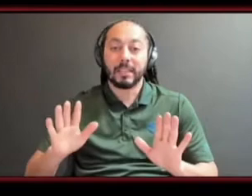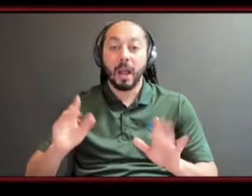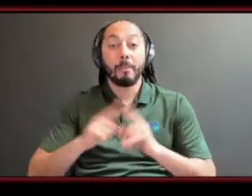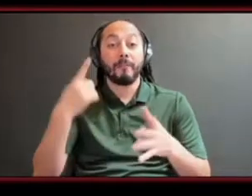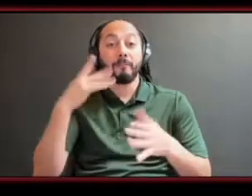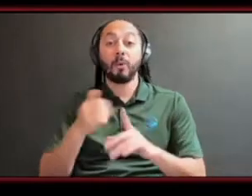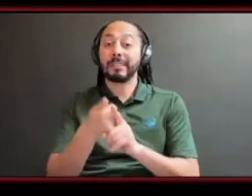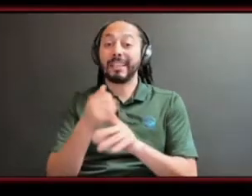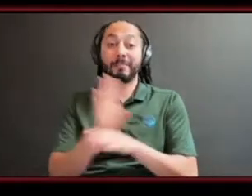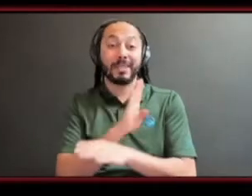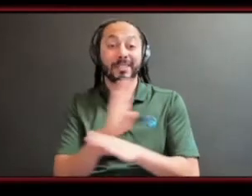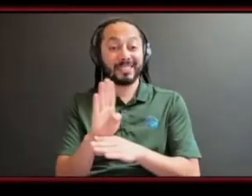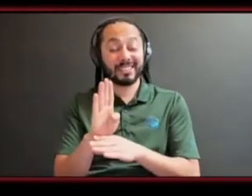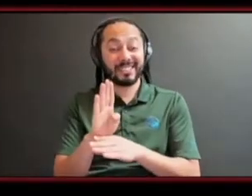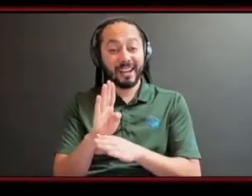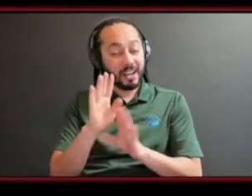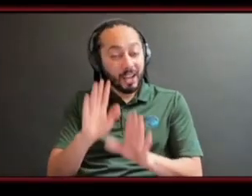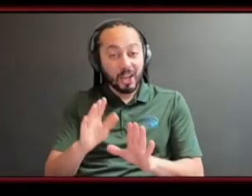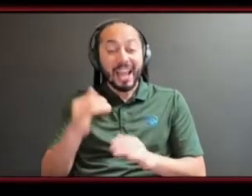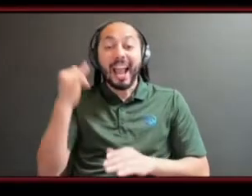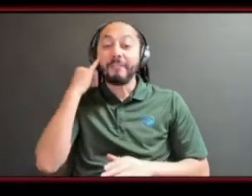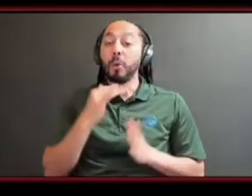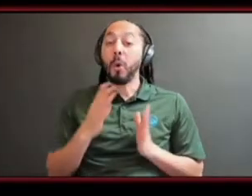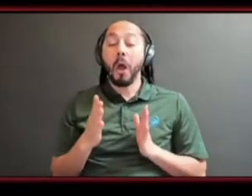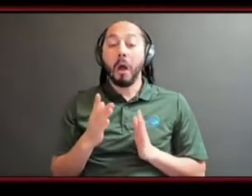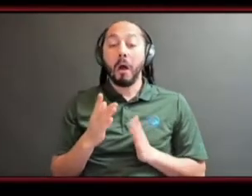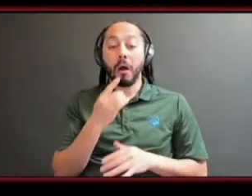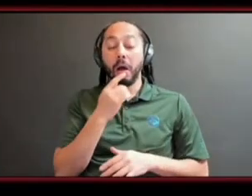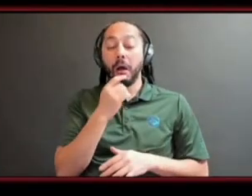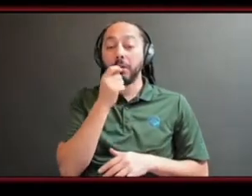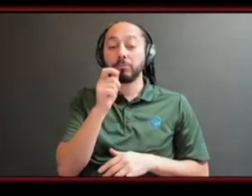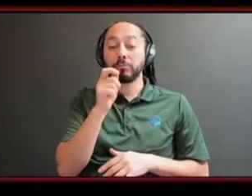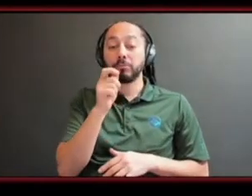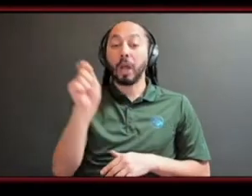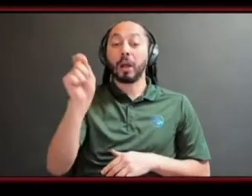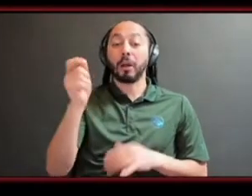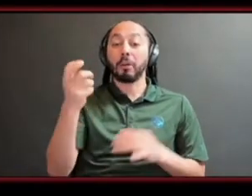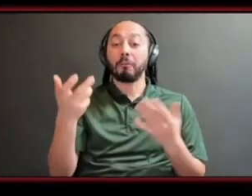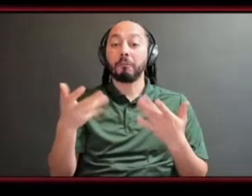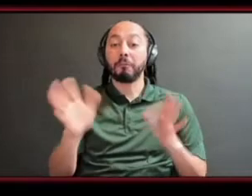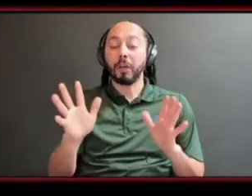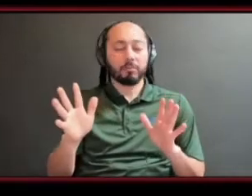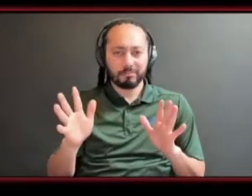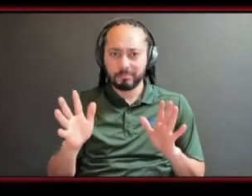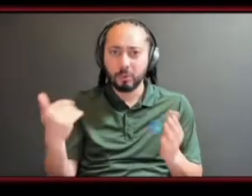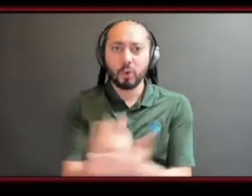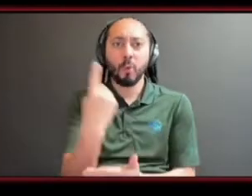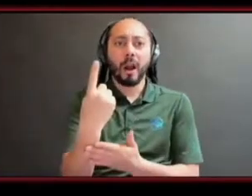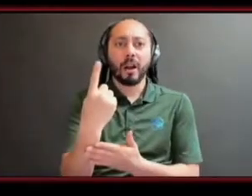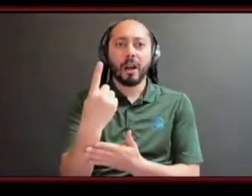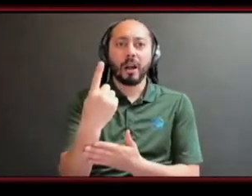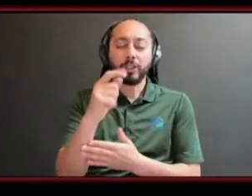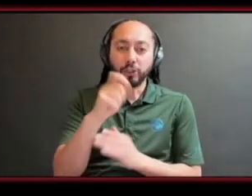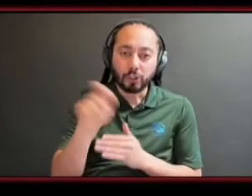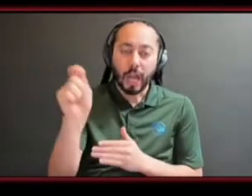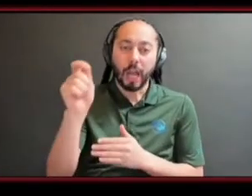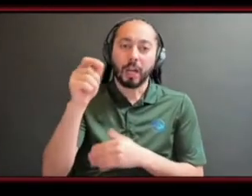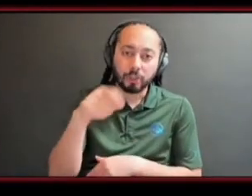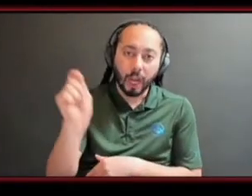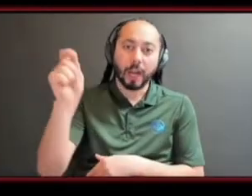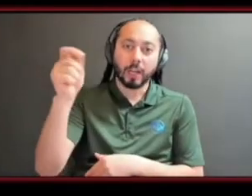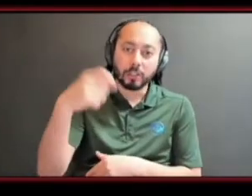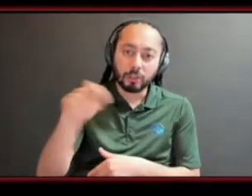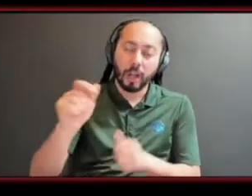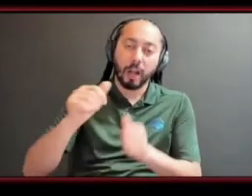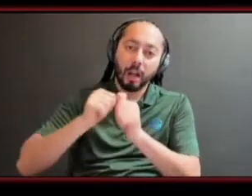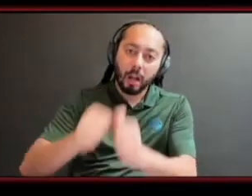you have to learn another thing so it doesn't stop and i think that's one thing you have to remember it's that it is a hustle it is a a track it's